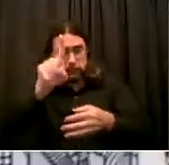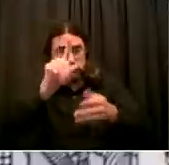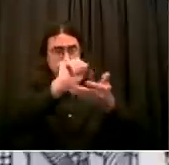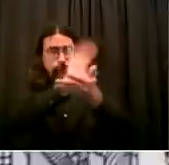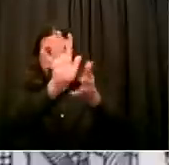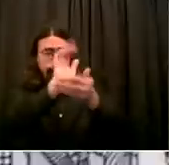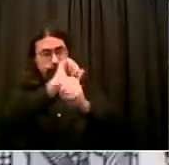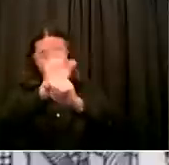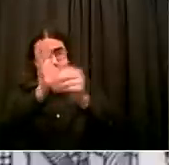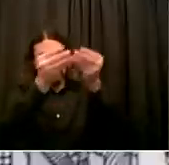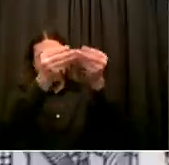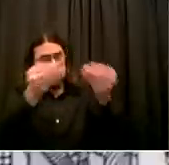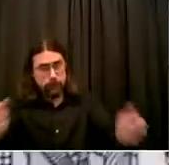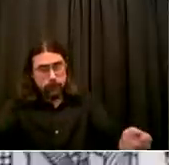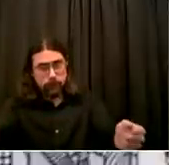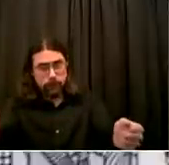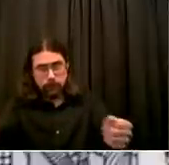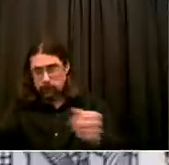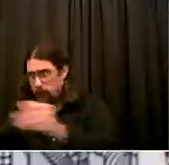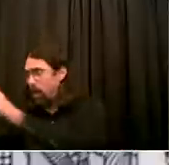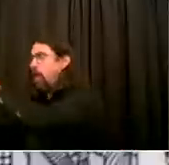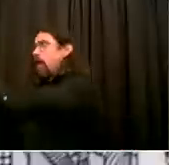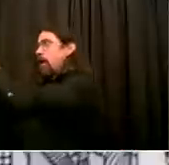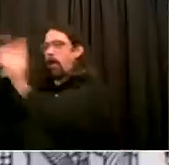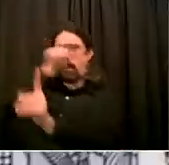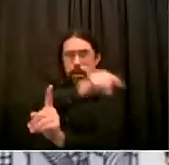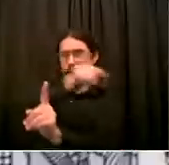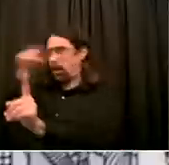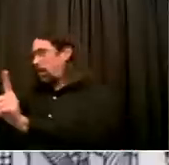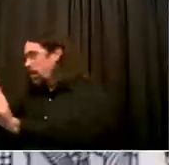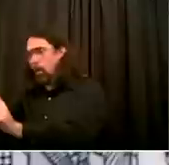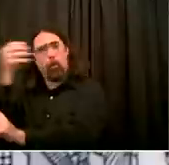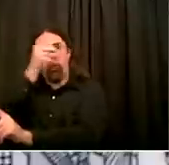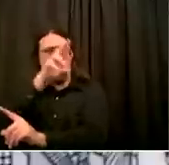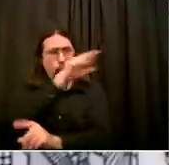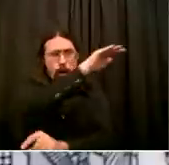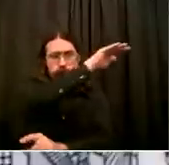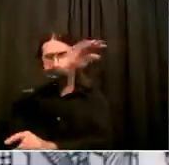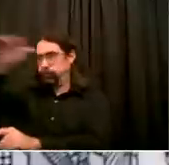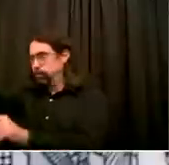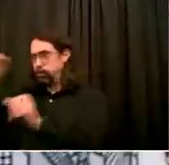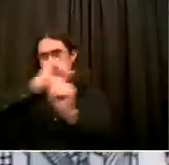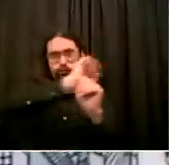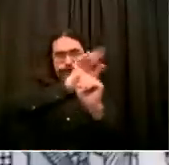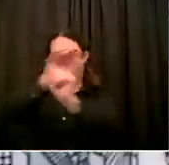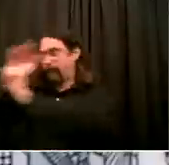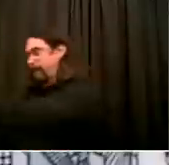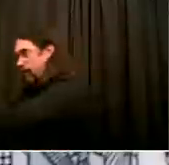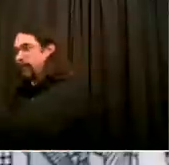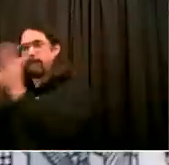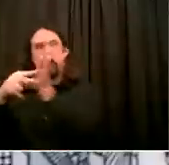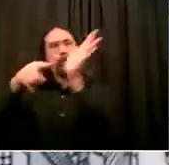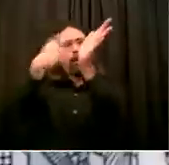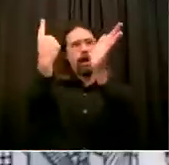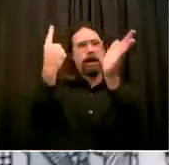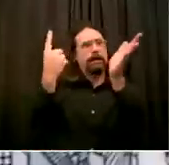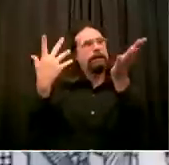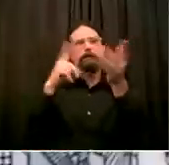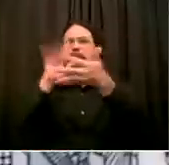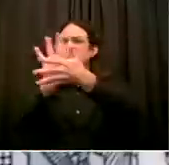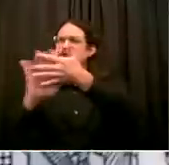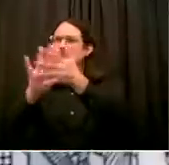For instance, in College Point, Queens, the only early voting location is in Flushing, and you need a bus to get there.